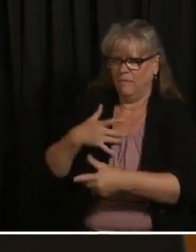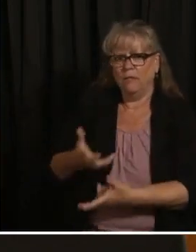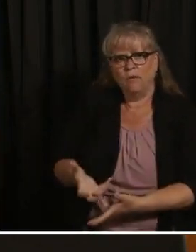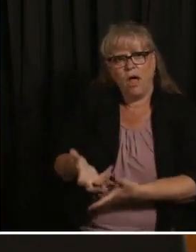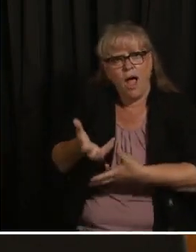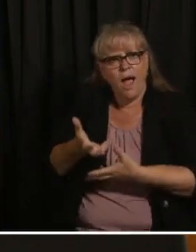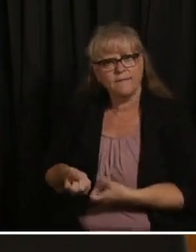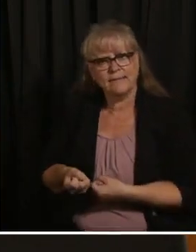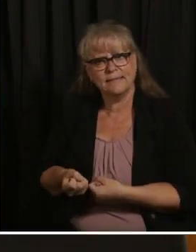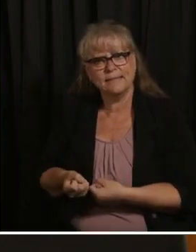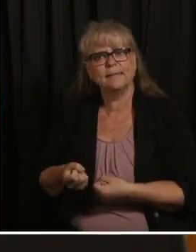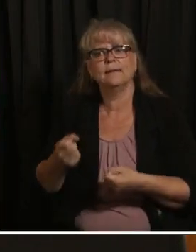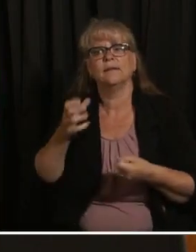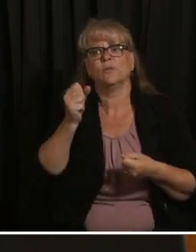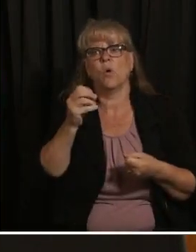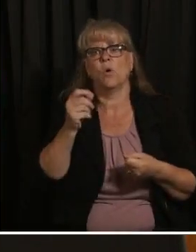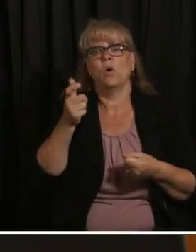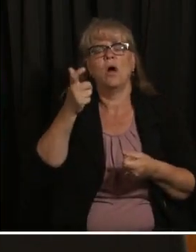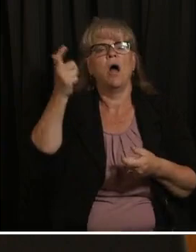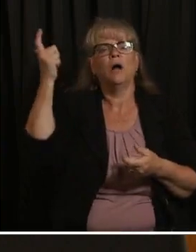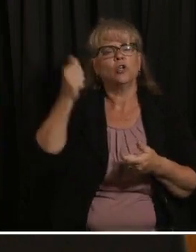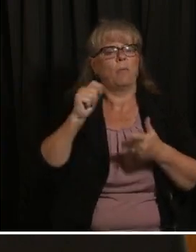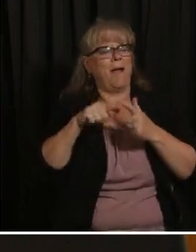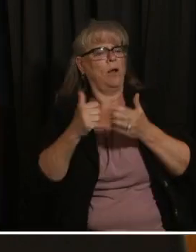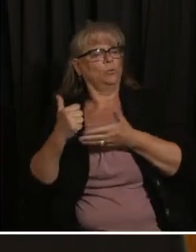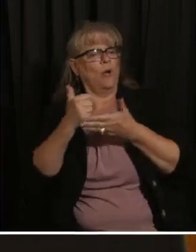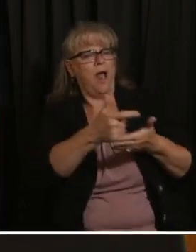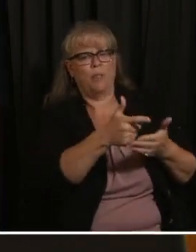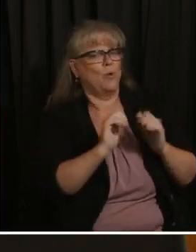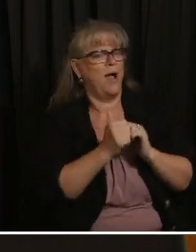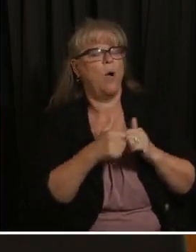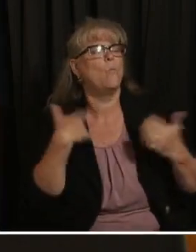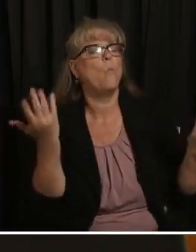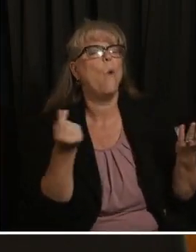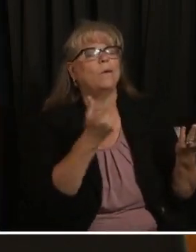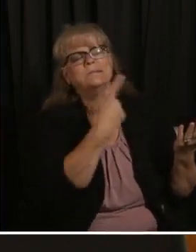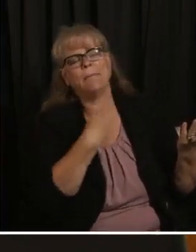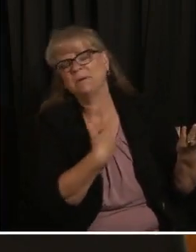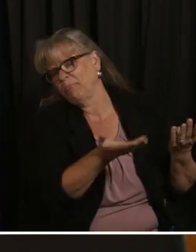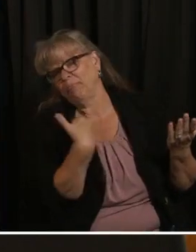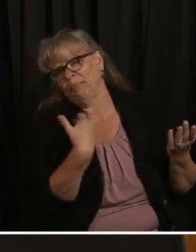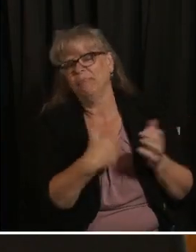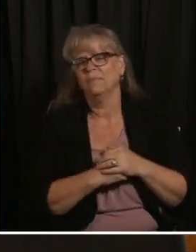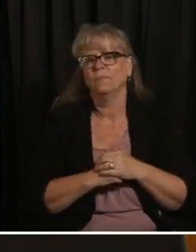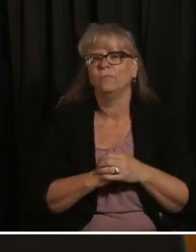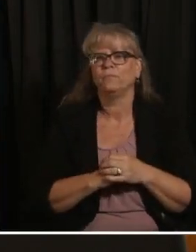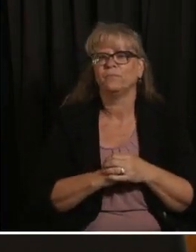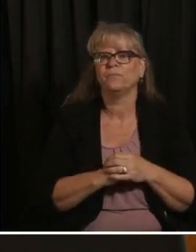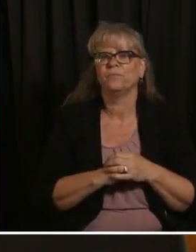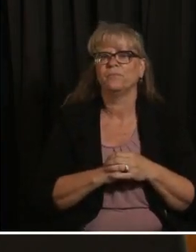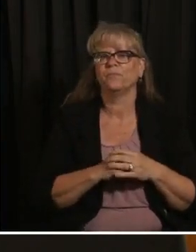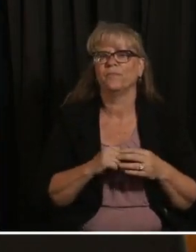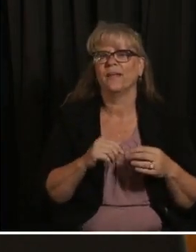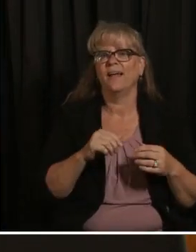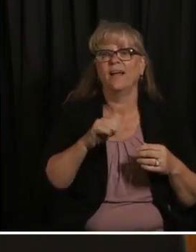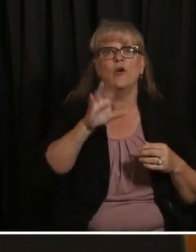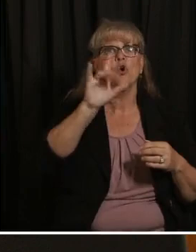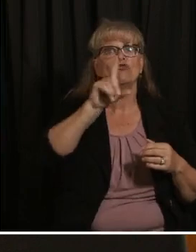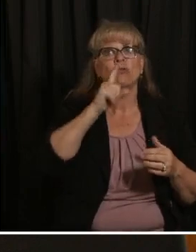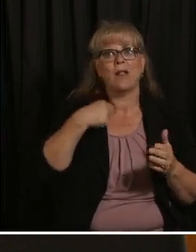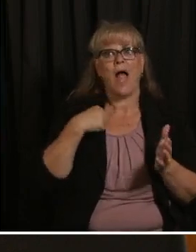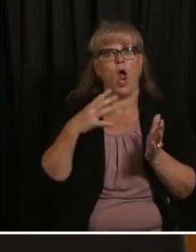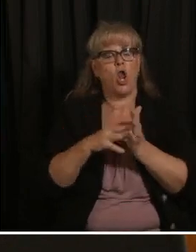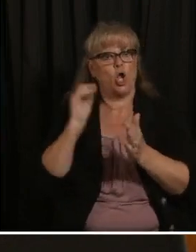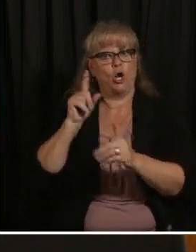so I had learned about vaccines when I was in school but also